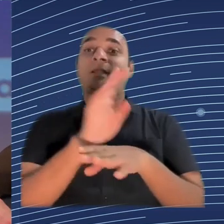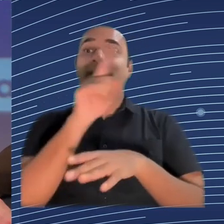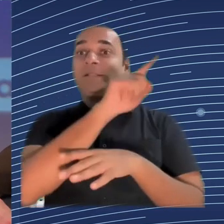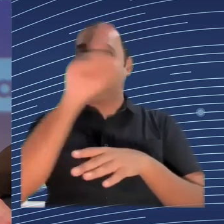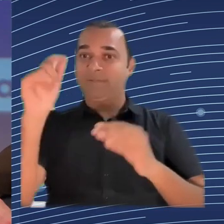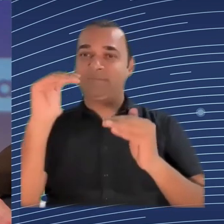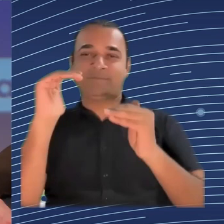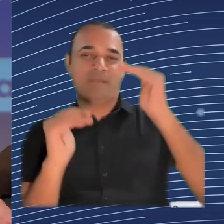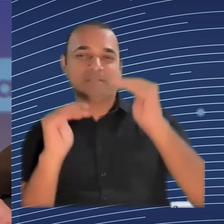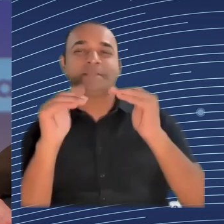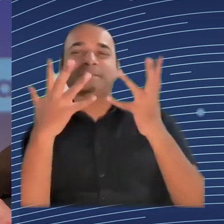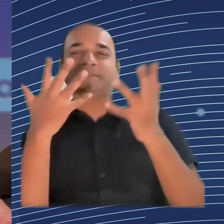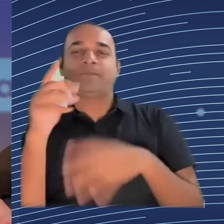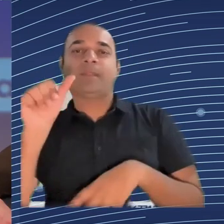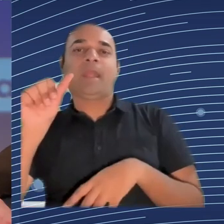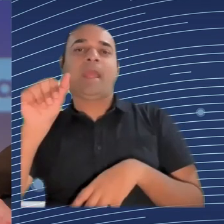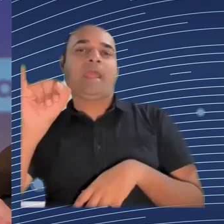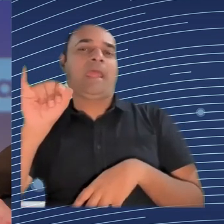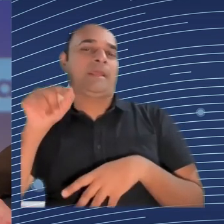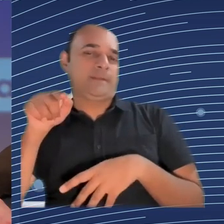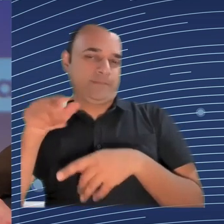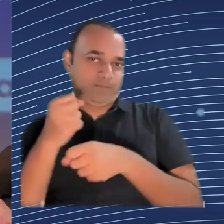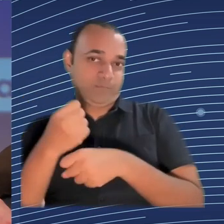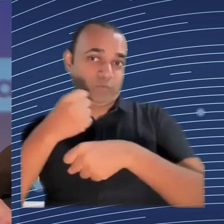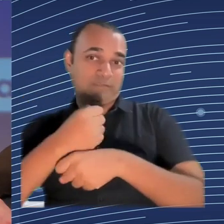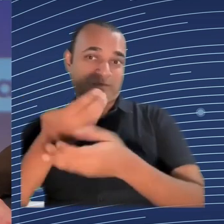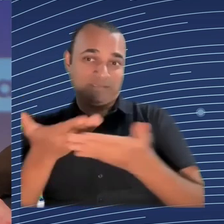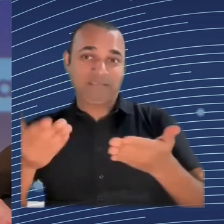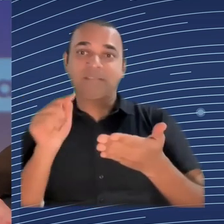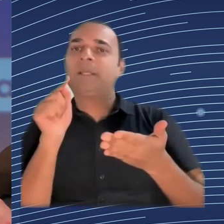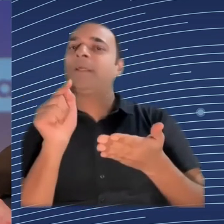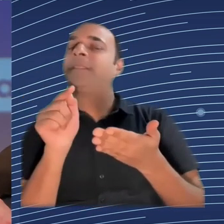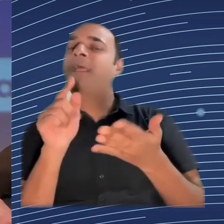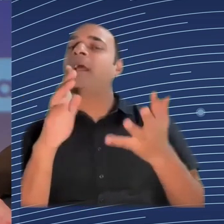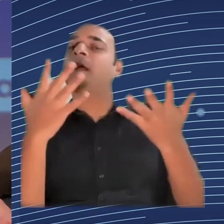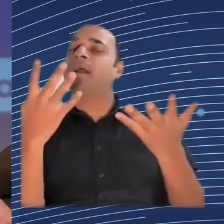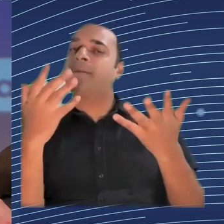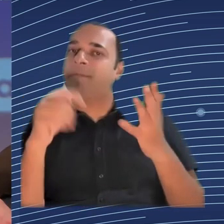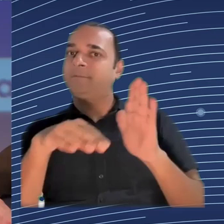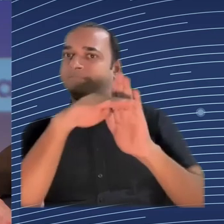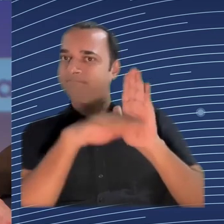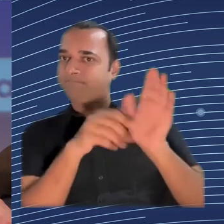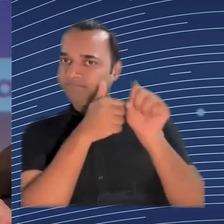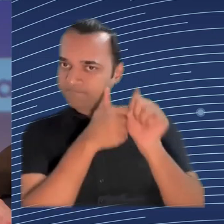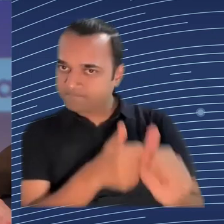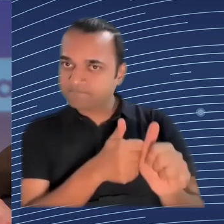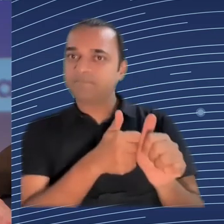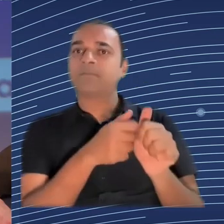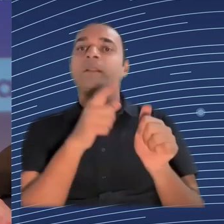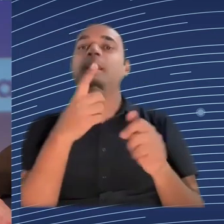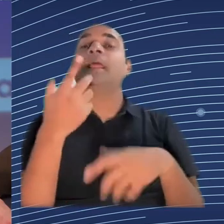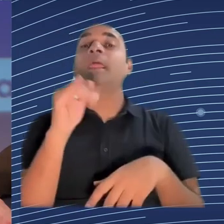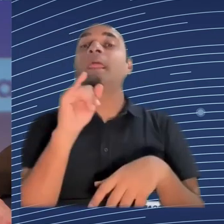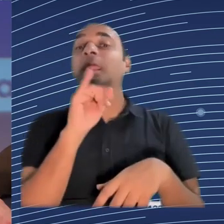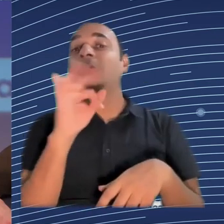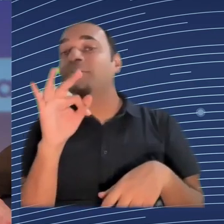company, the greater leverage they have in that customization process. Second, the way